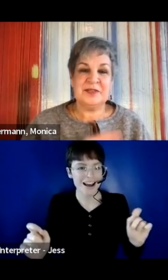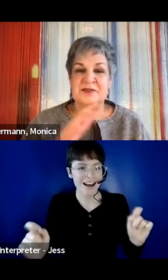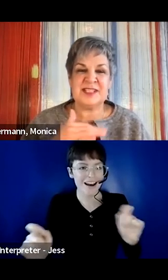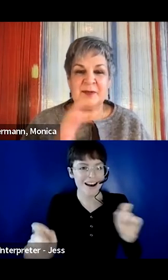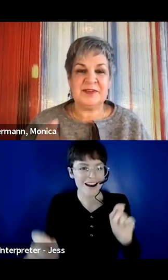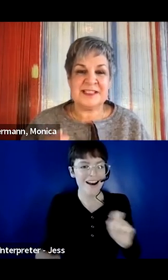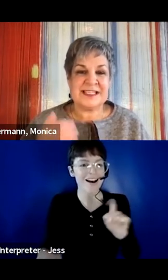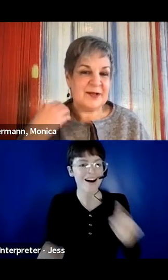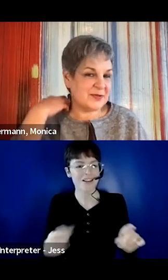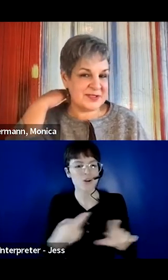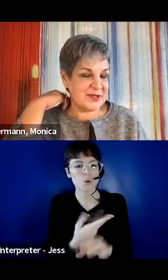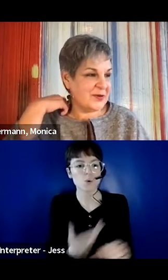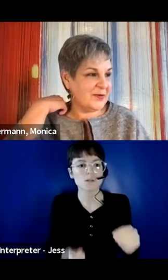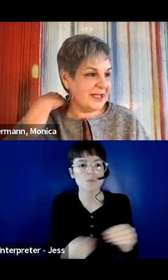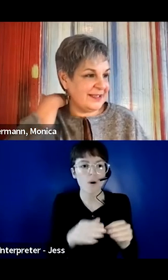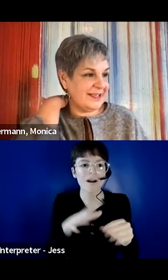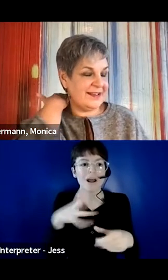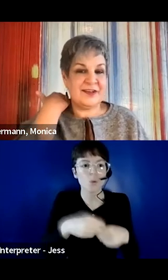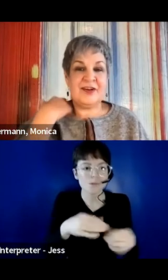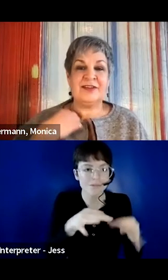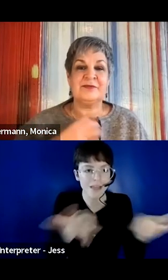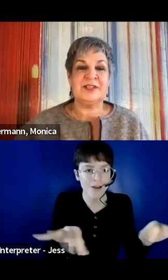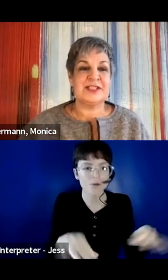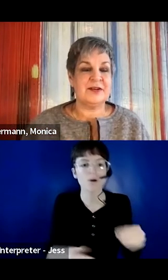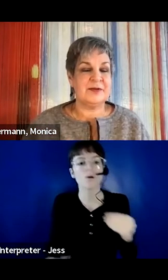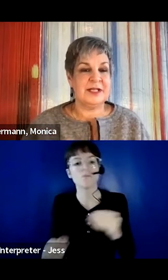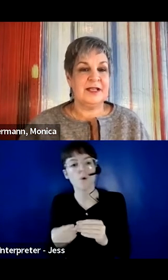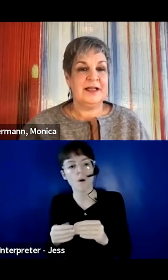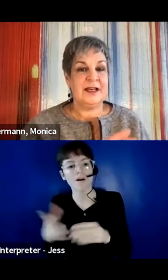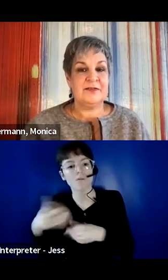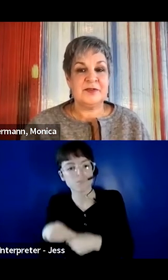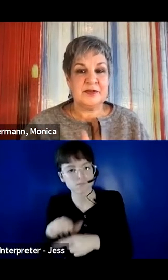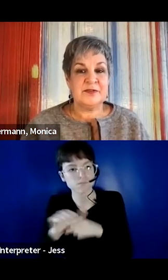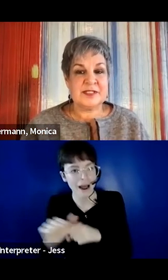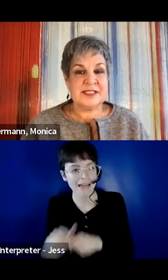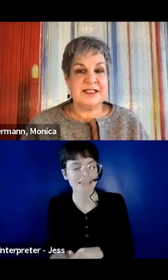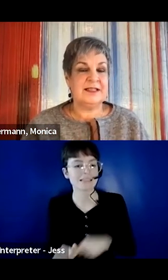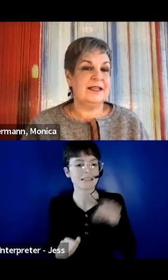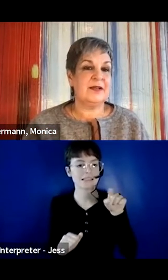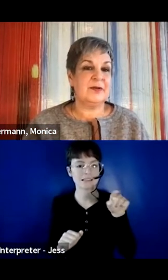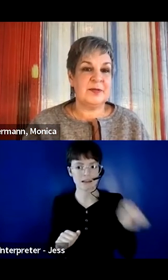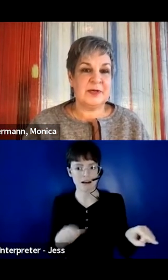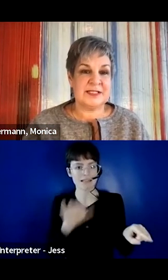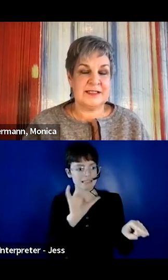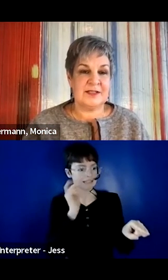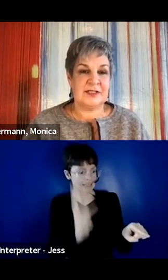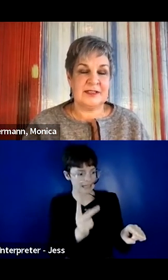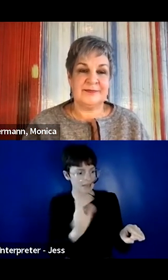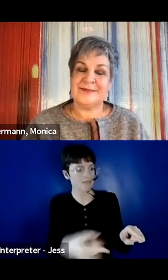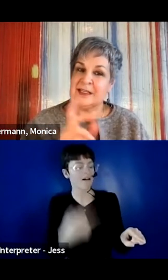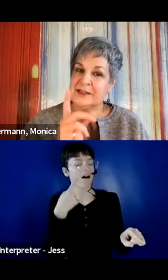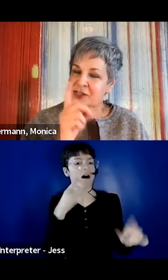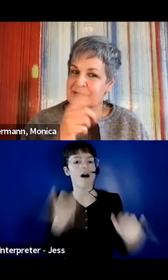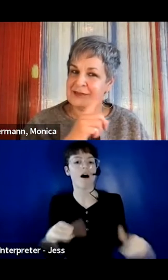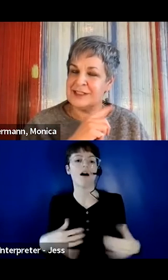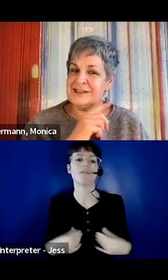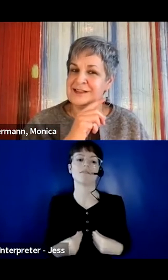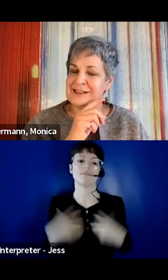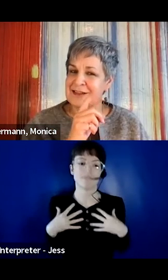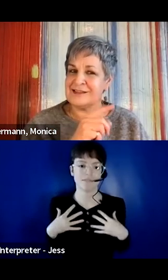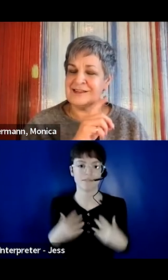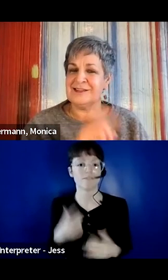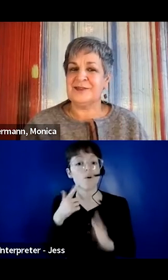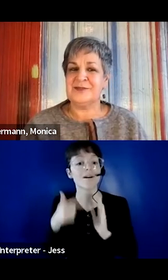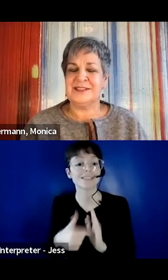so, you know, it's a couple of examples. So, when a colleague reached out after a diversity and equity presentation that generally